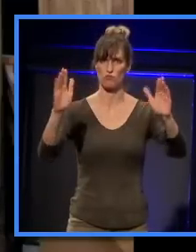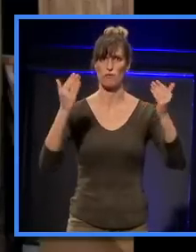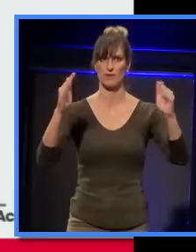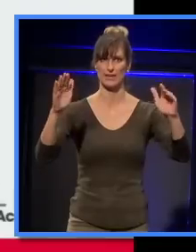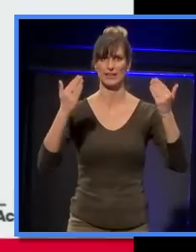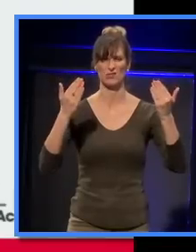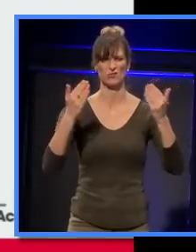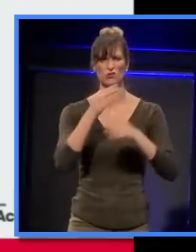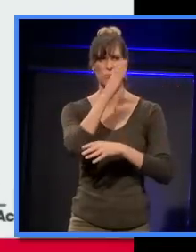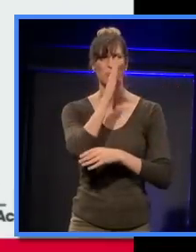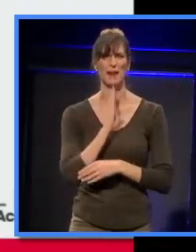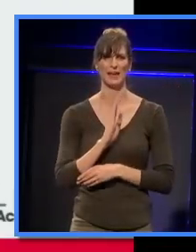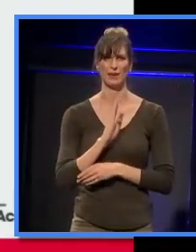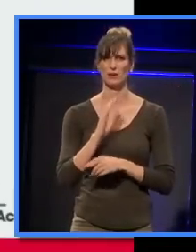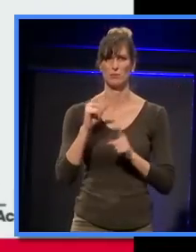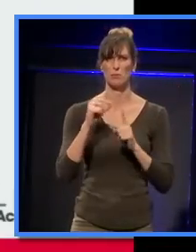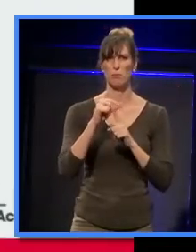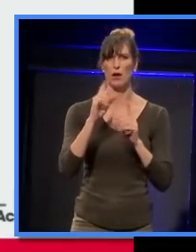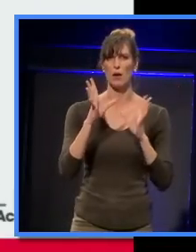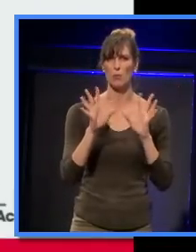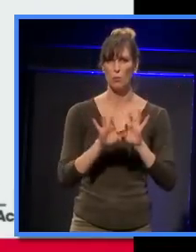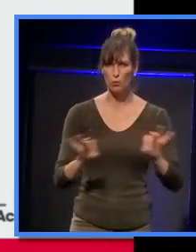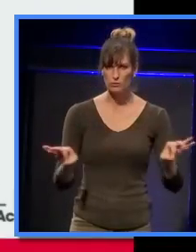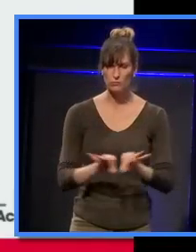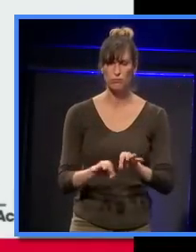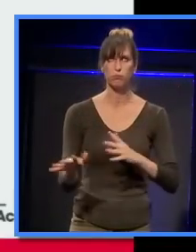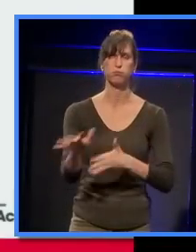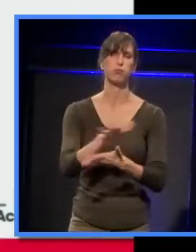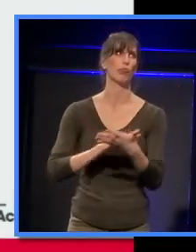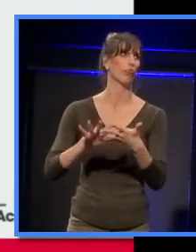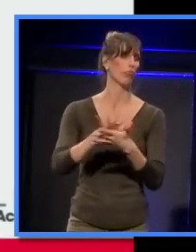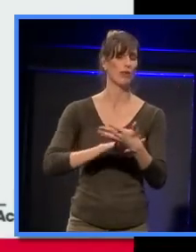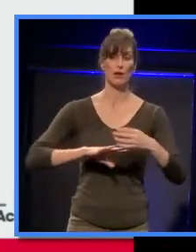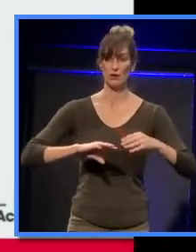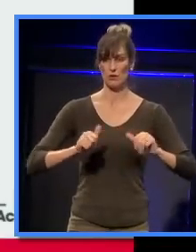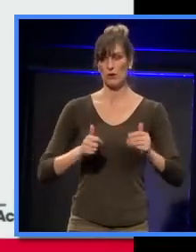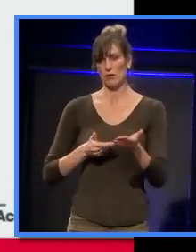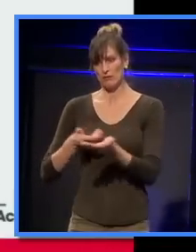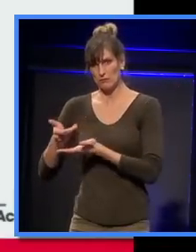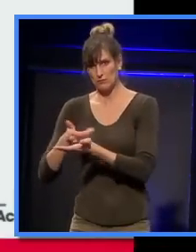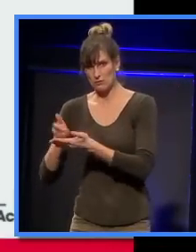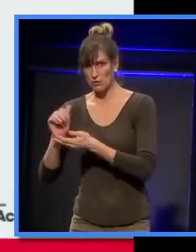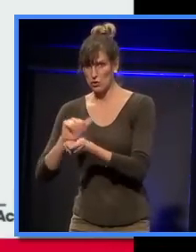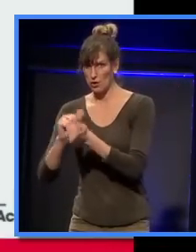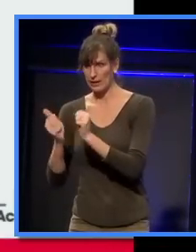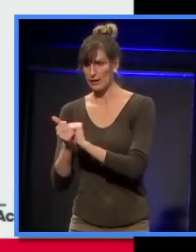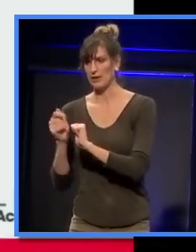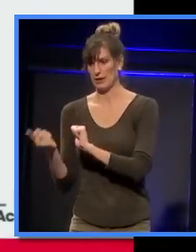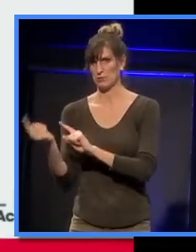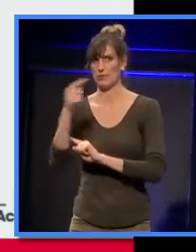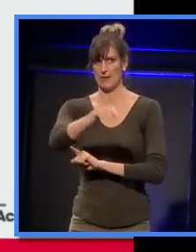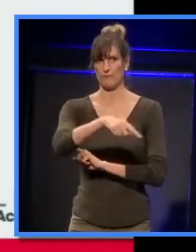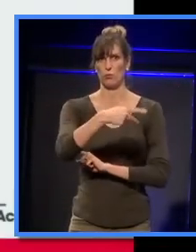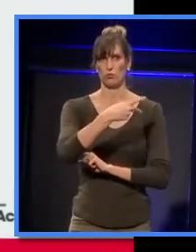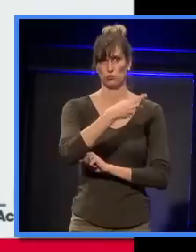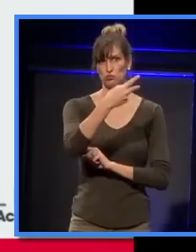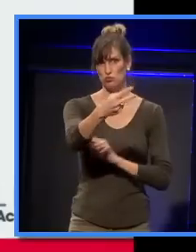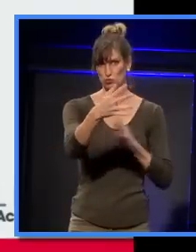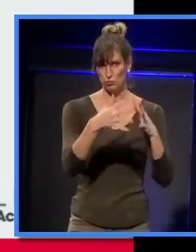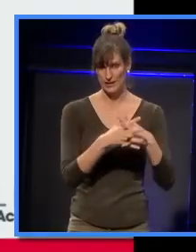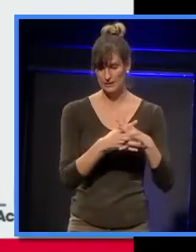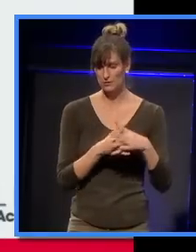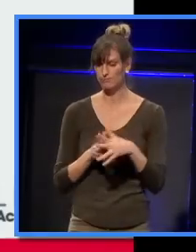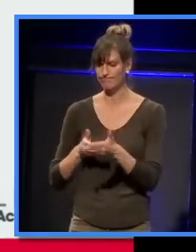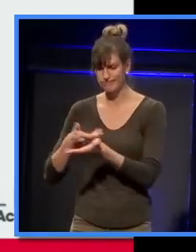It was an absolute mess. I had a debrief with my colleague who'd been there for two weeks, and